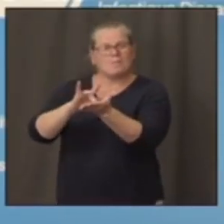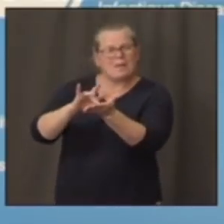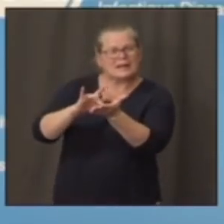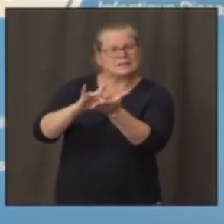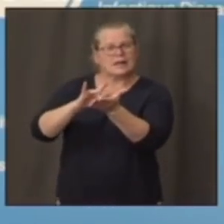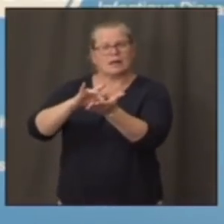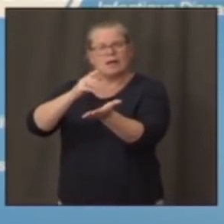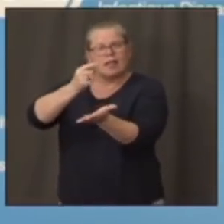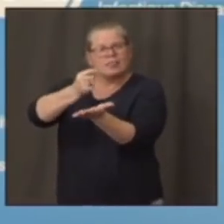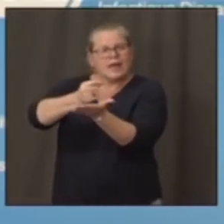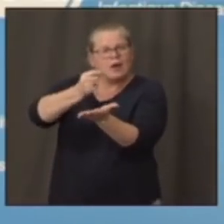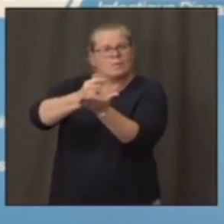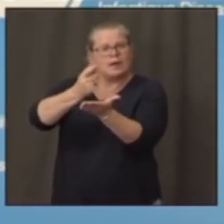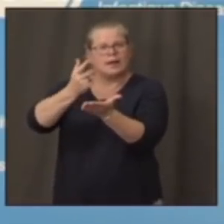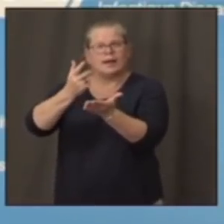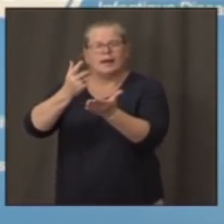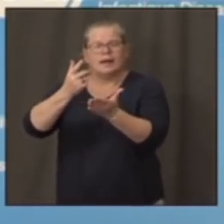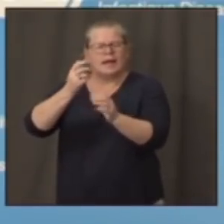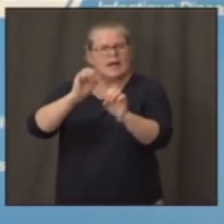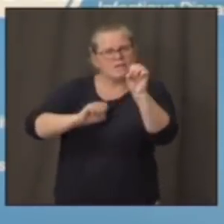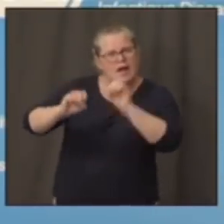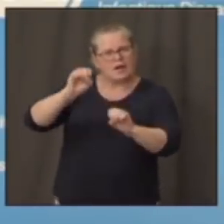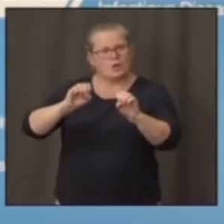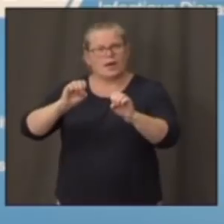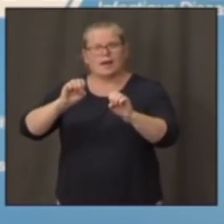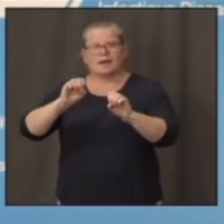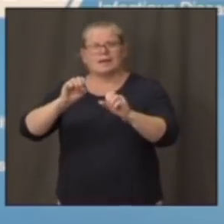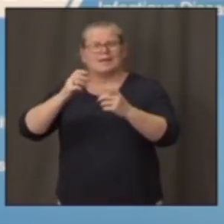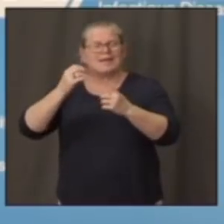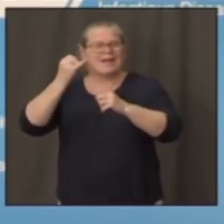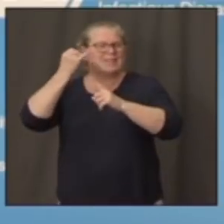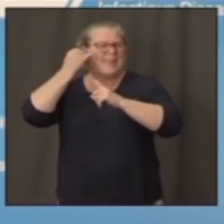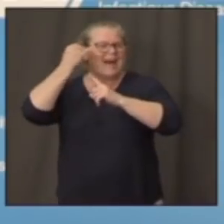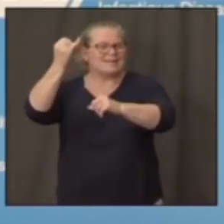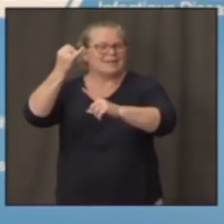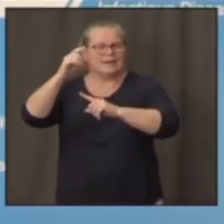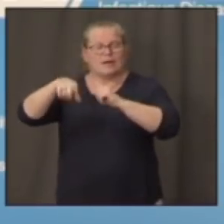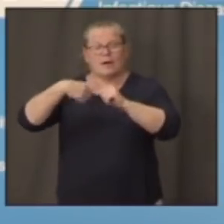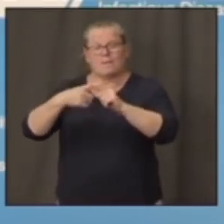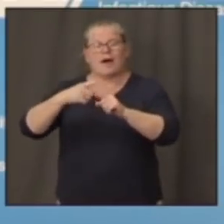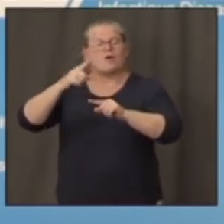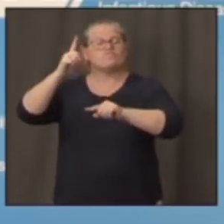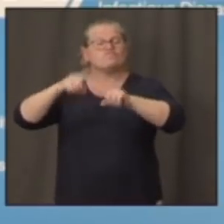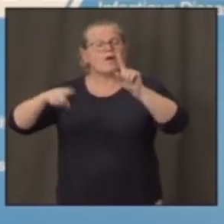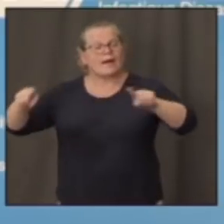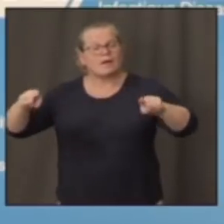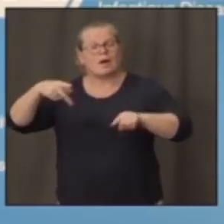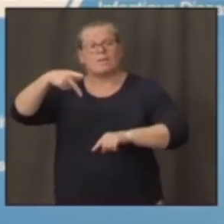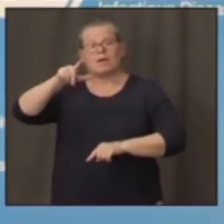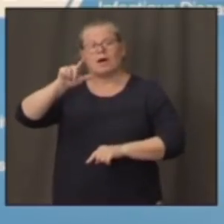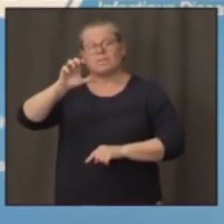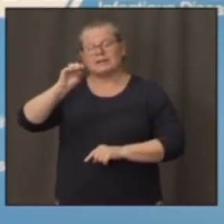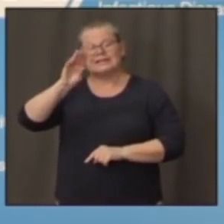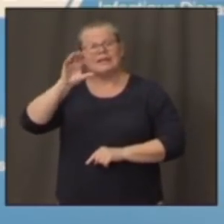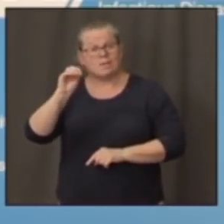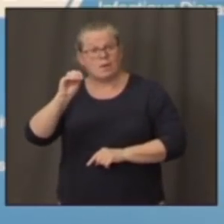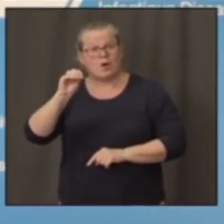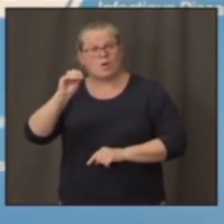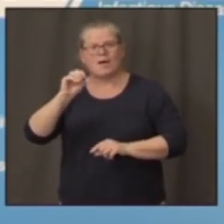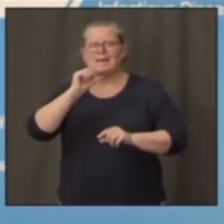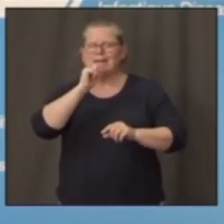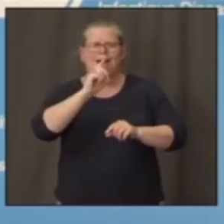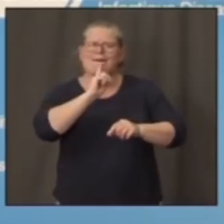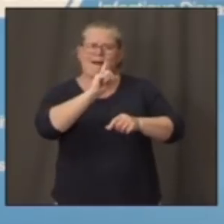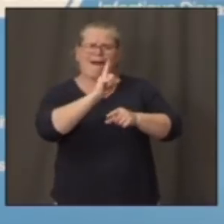this gold standard are randomized placebo-controlled trials, not anecdotal experiences, because